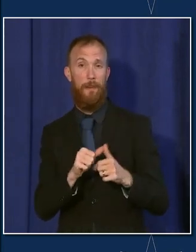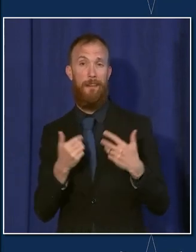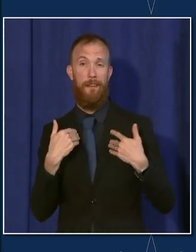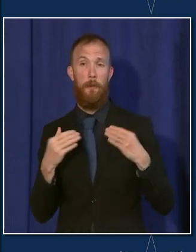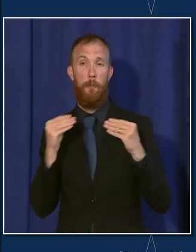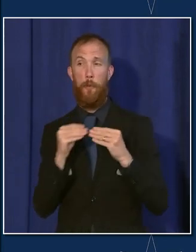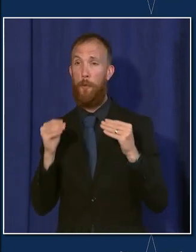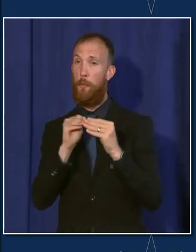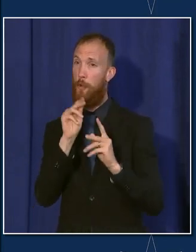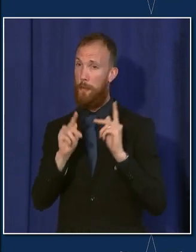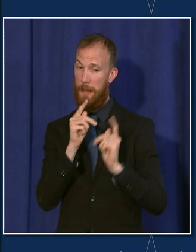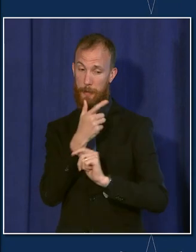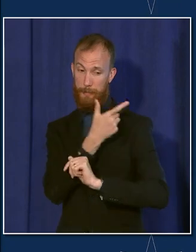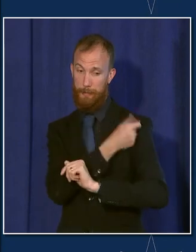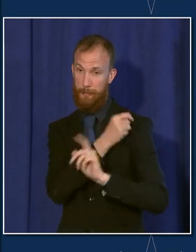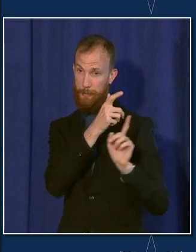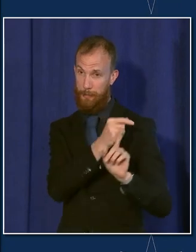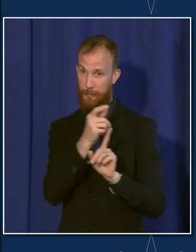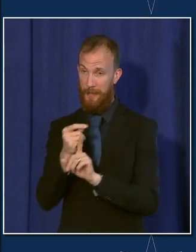but careful.